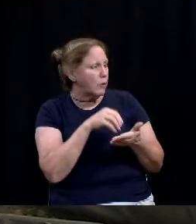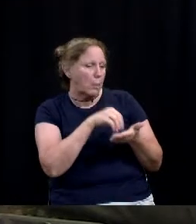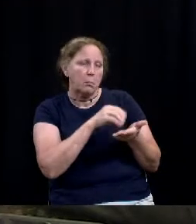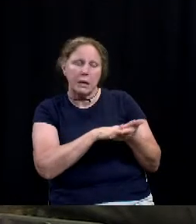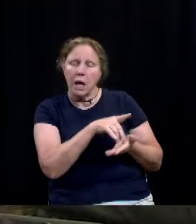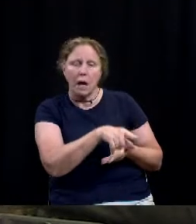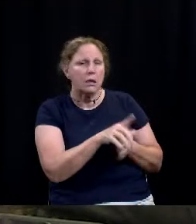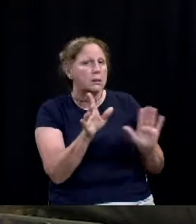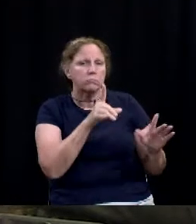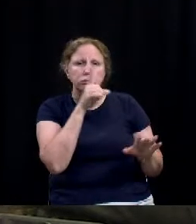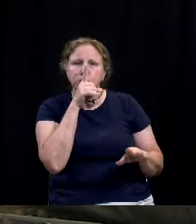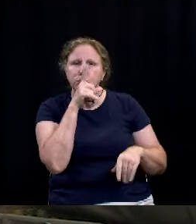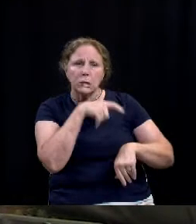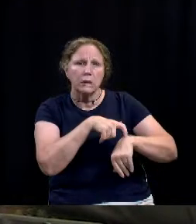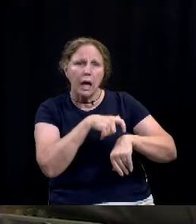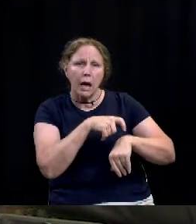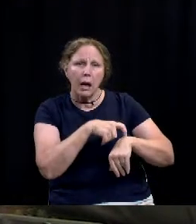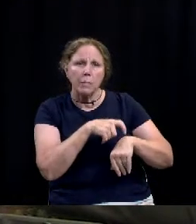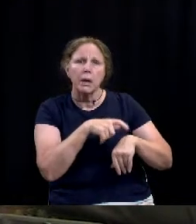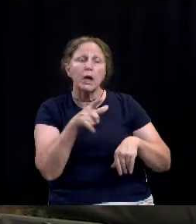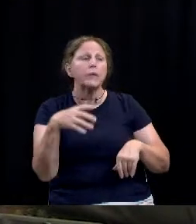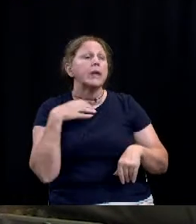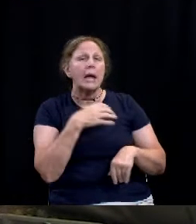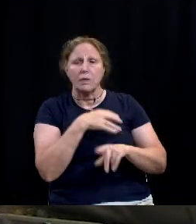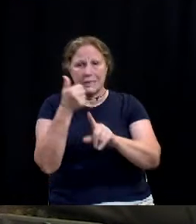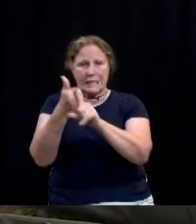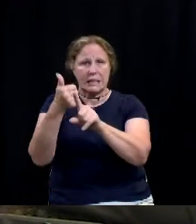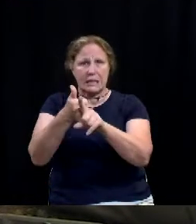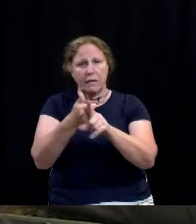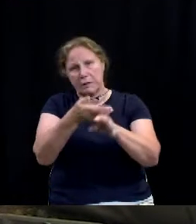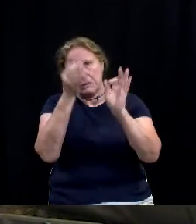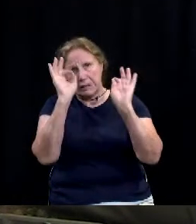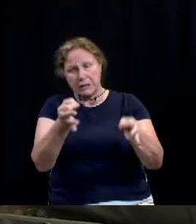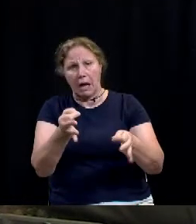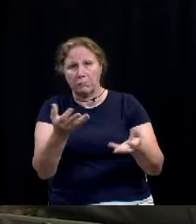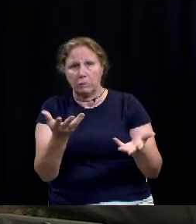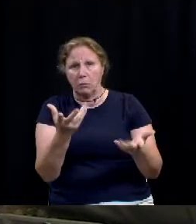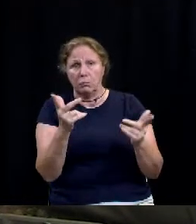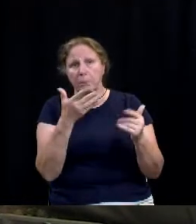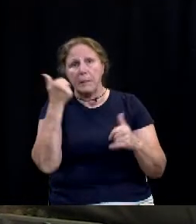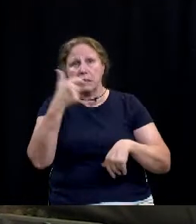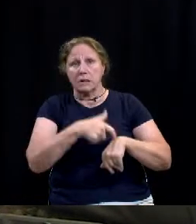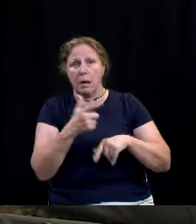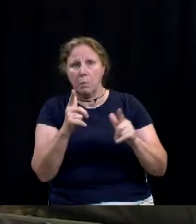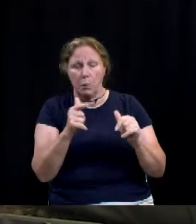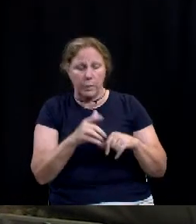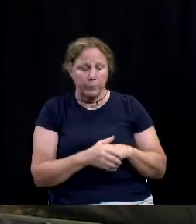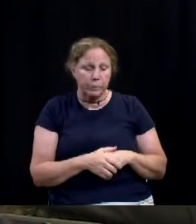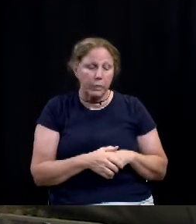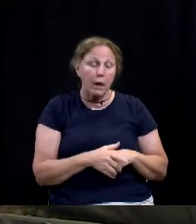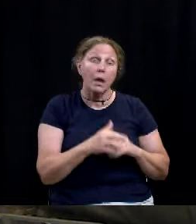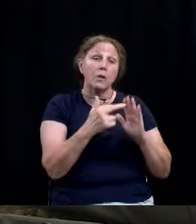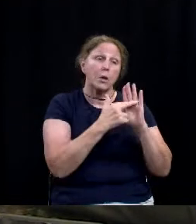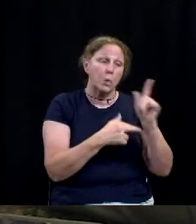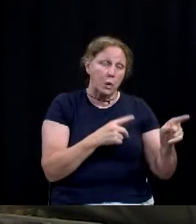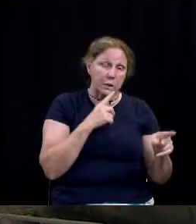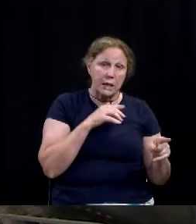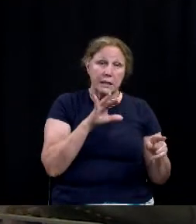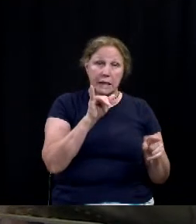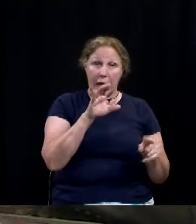the ordinance. That can be, a future council can decide to look at it. The statute provides that the CIAC,